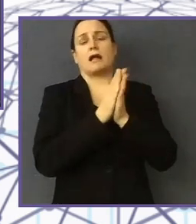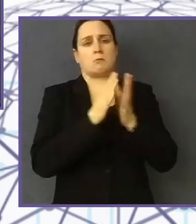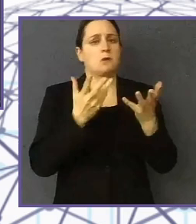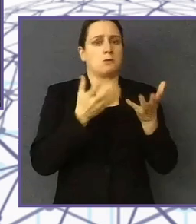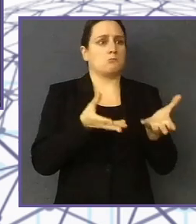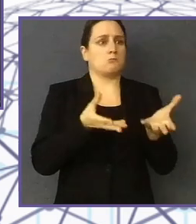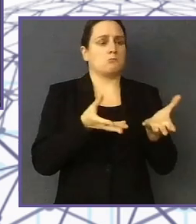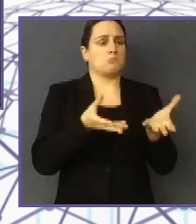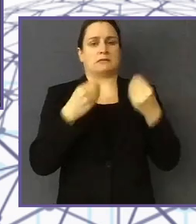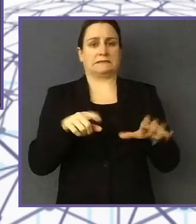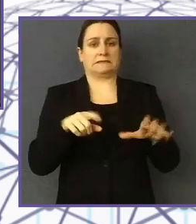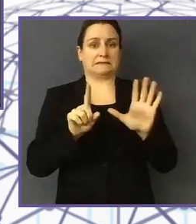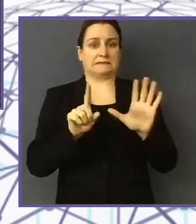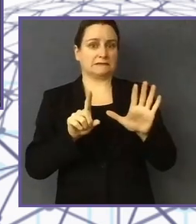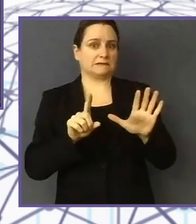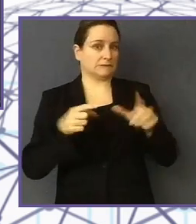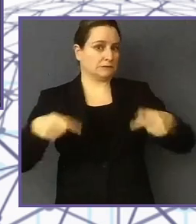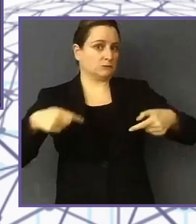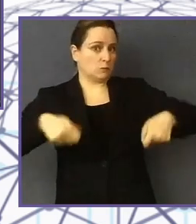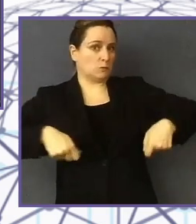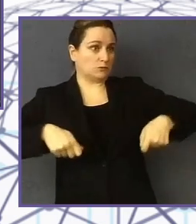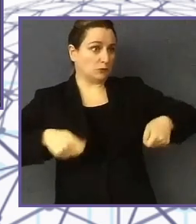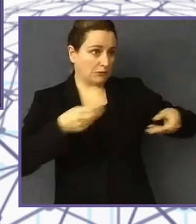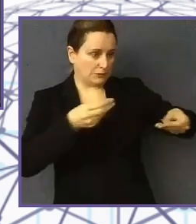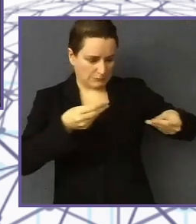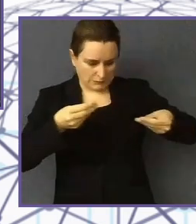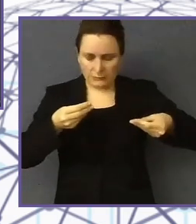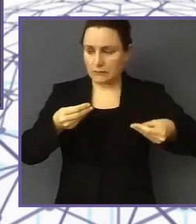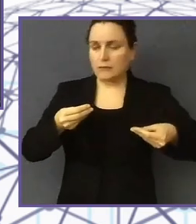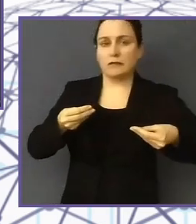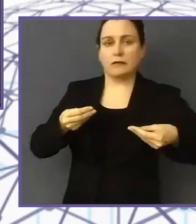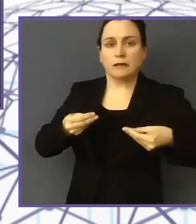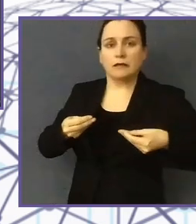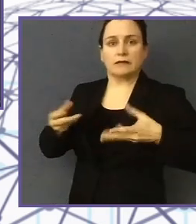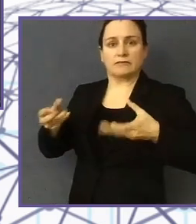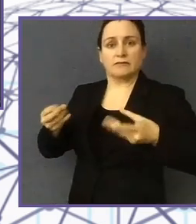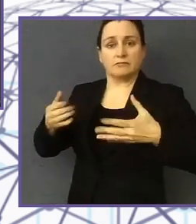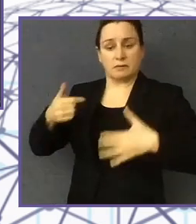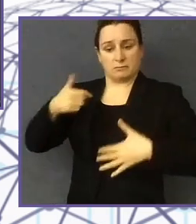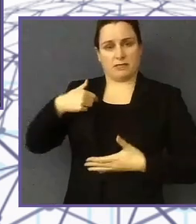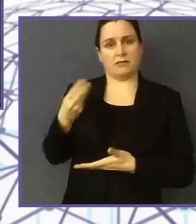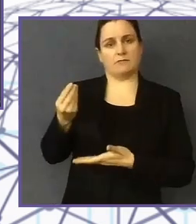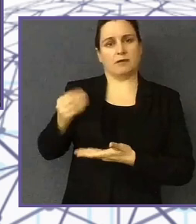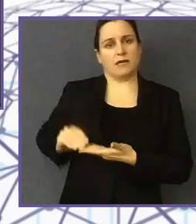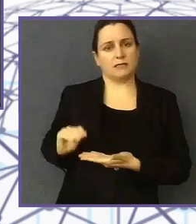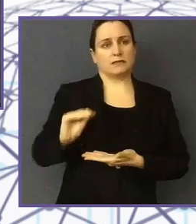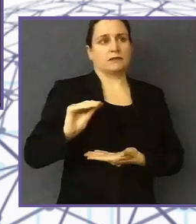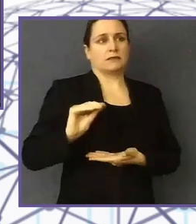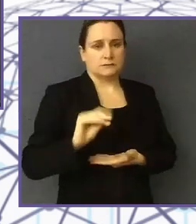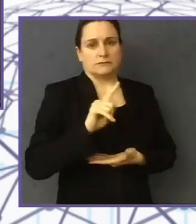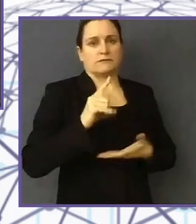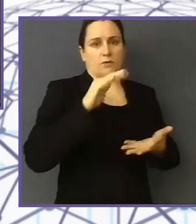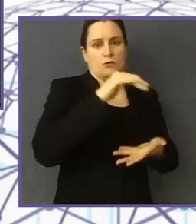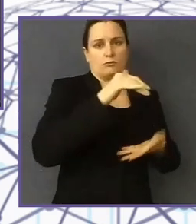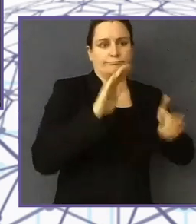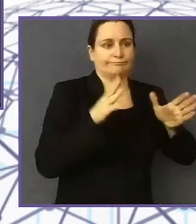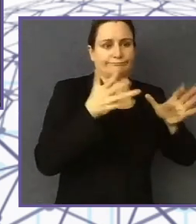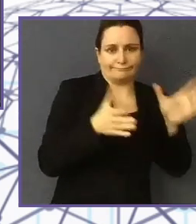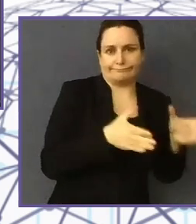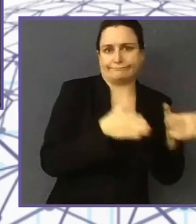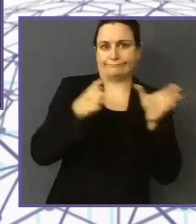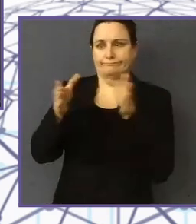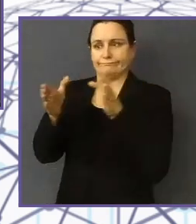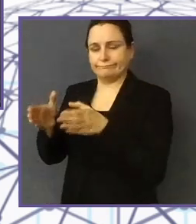asking you as people who are trying to help or institutions who are trying to help patients